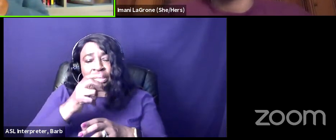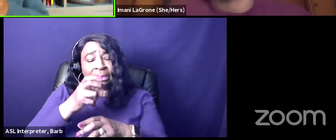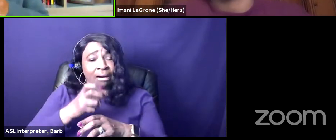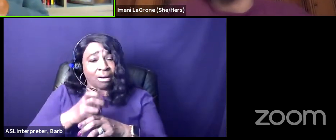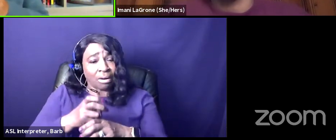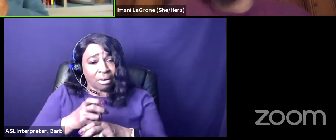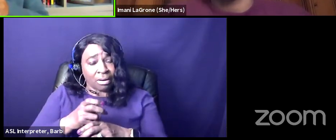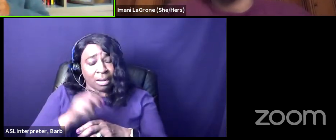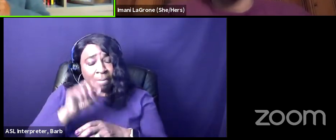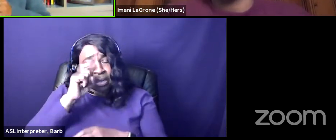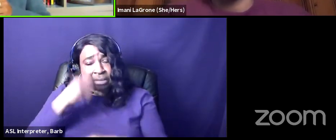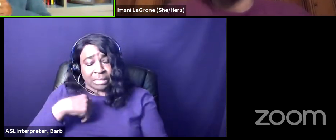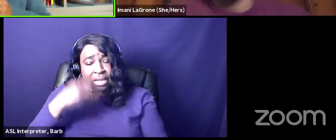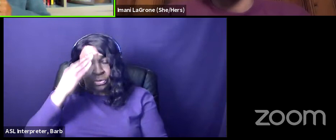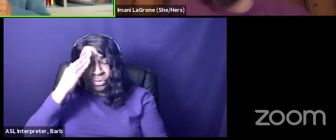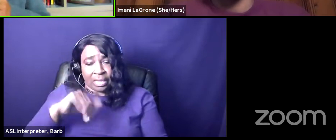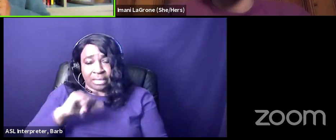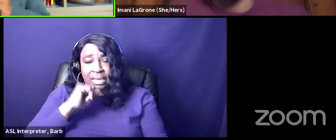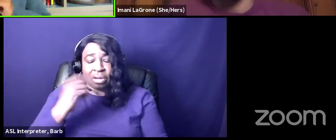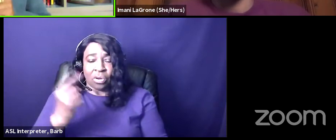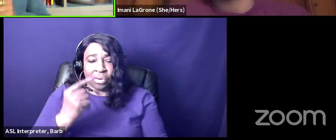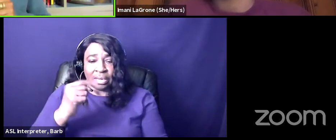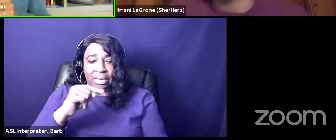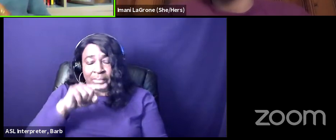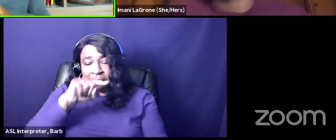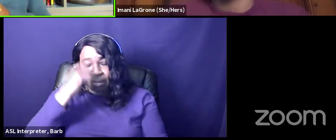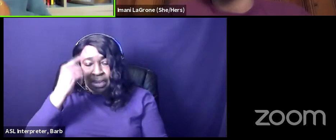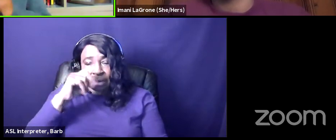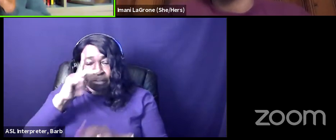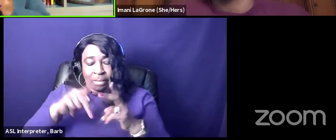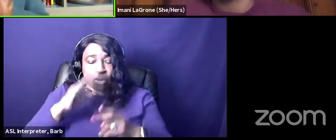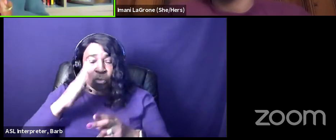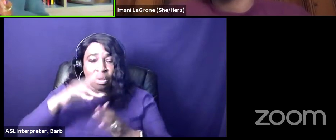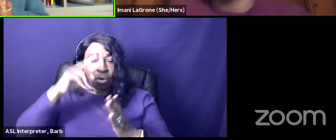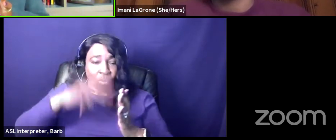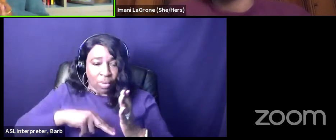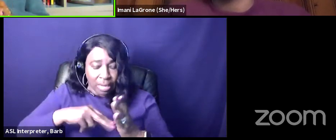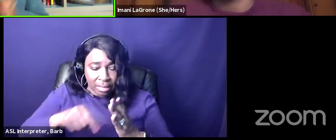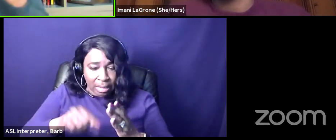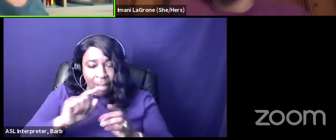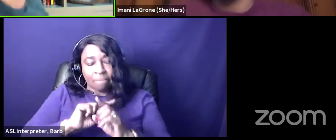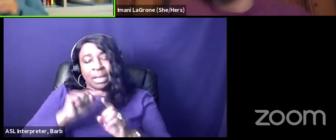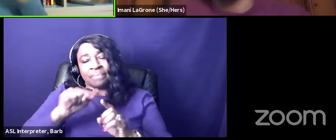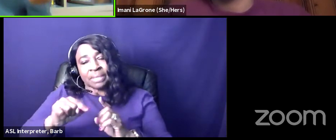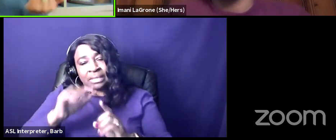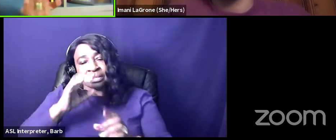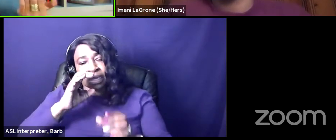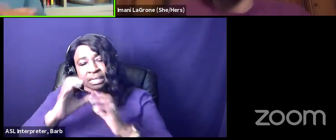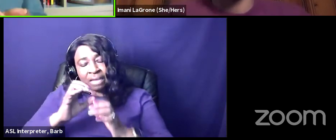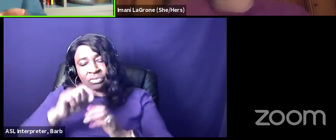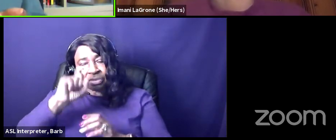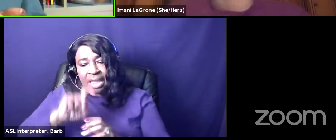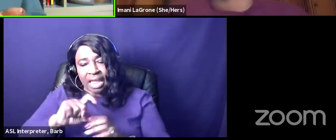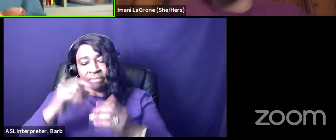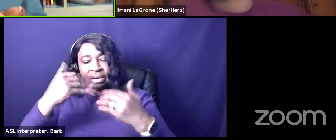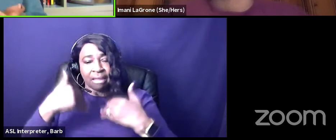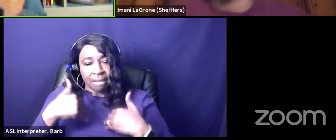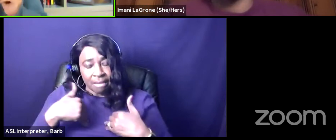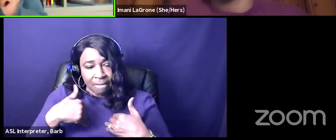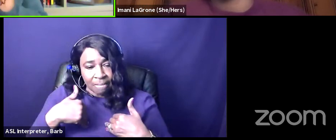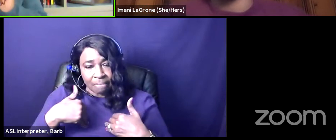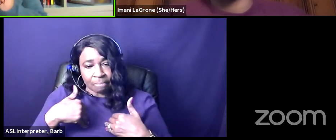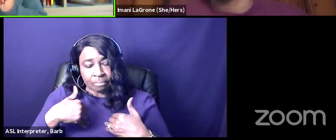i knew that not only like we'll be reading it but these are conversations where it's like we've got to have these like in-house